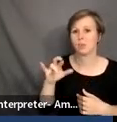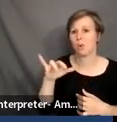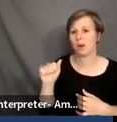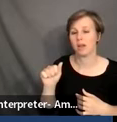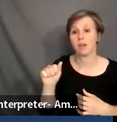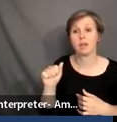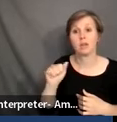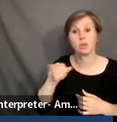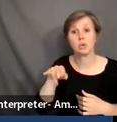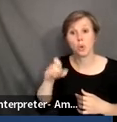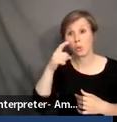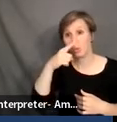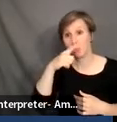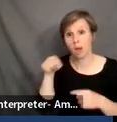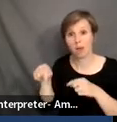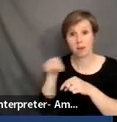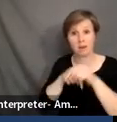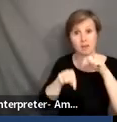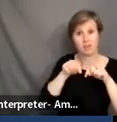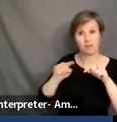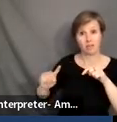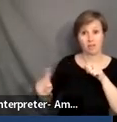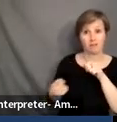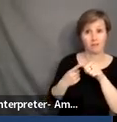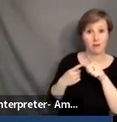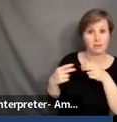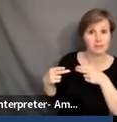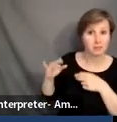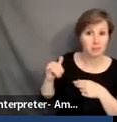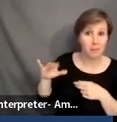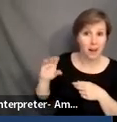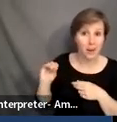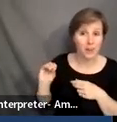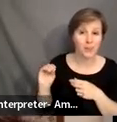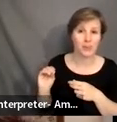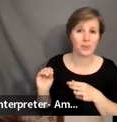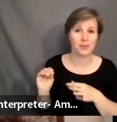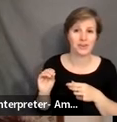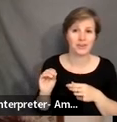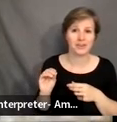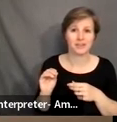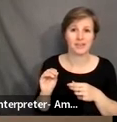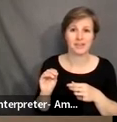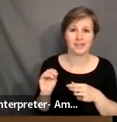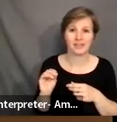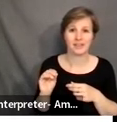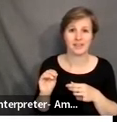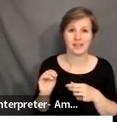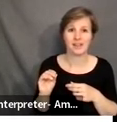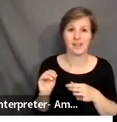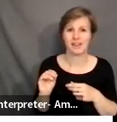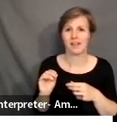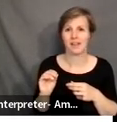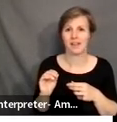Jo, if you could go back to the very first bio slide, that would be great. And I just want to mention that I dropped their full,